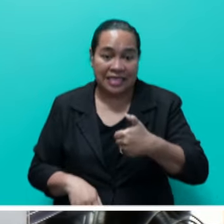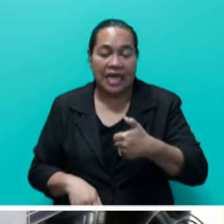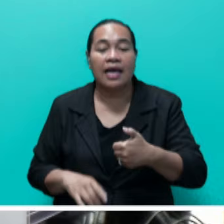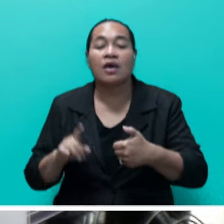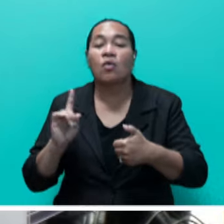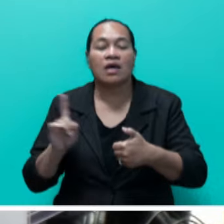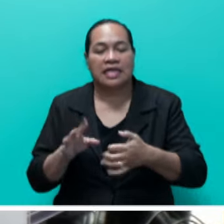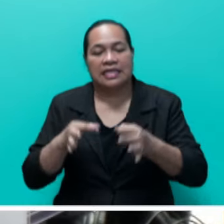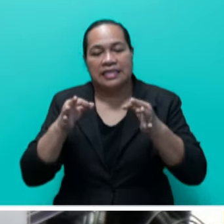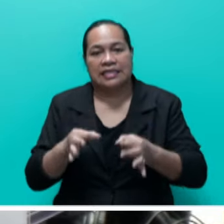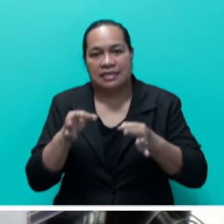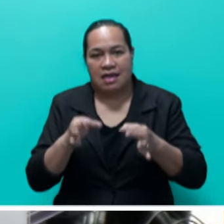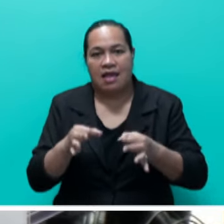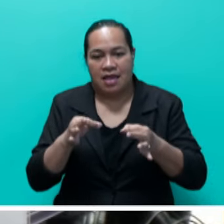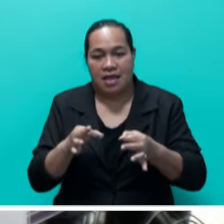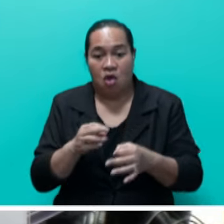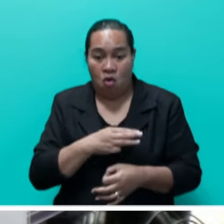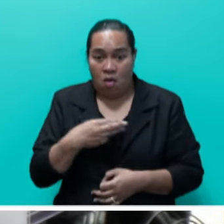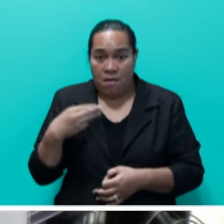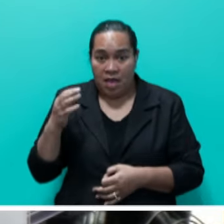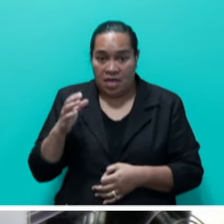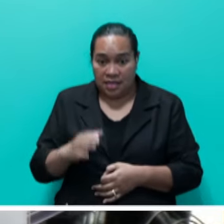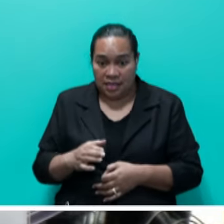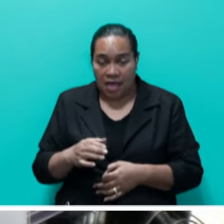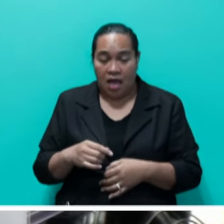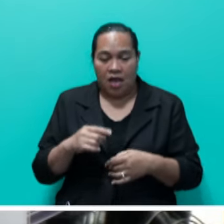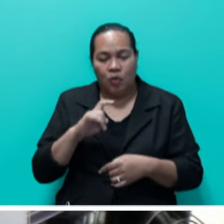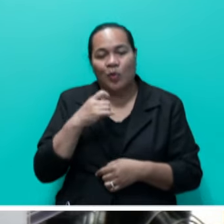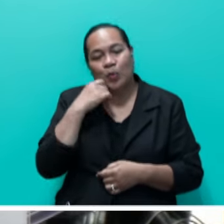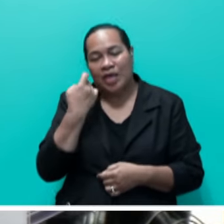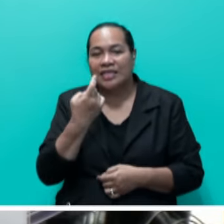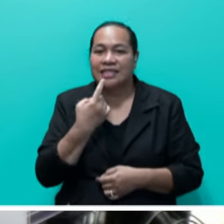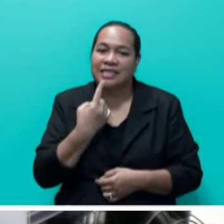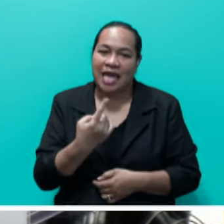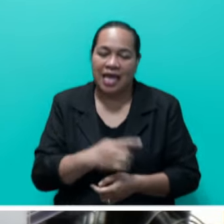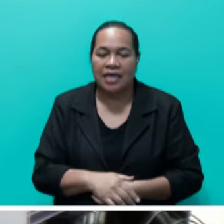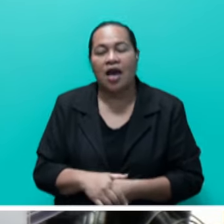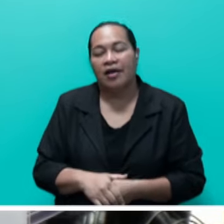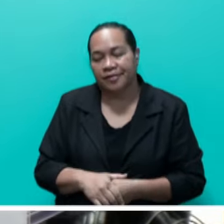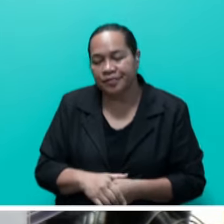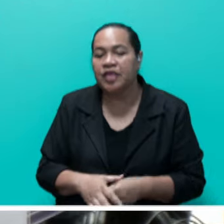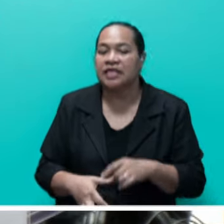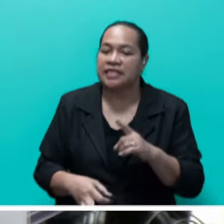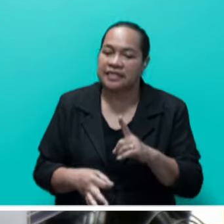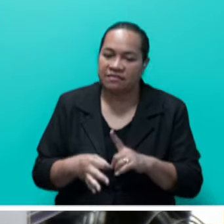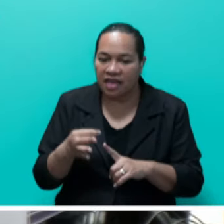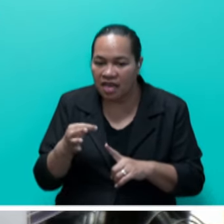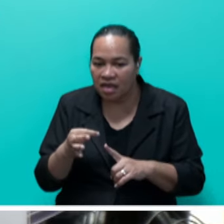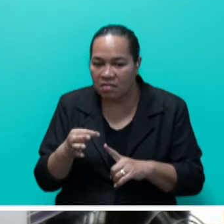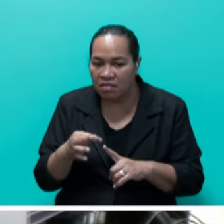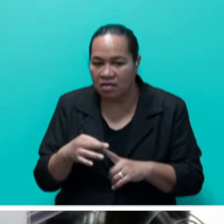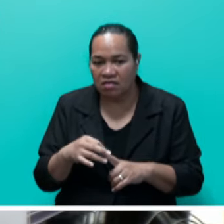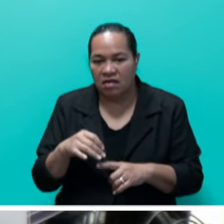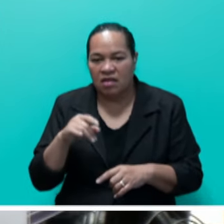where the Minister, if he or so, says the development would infringe more